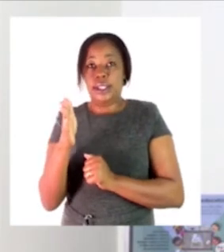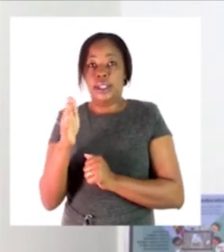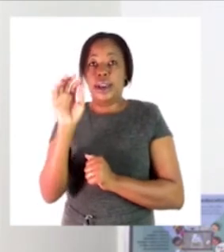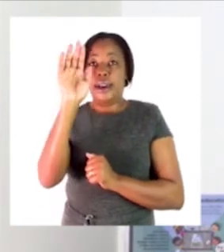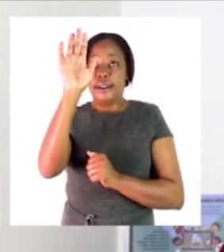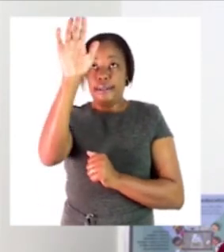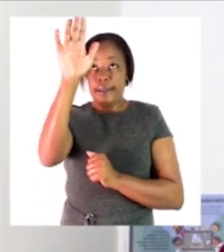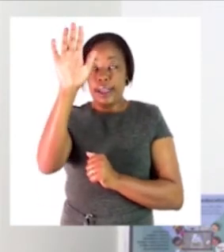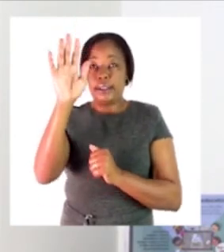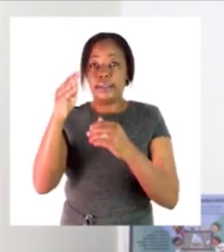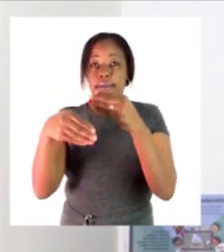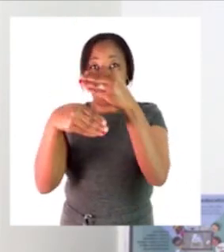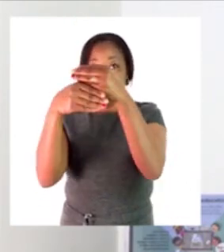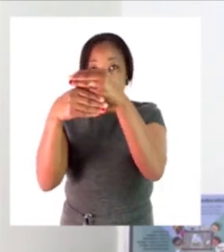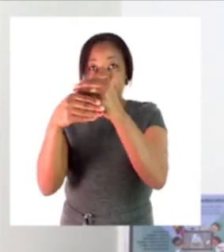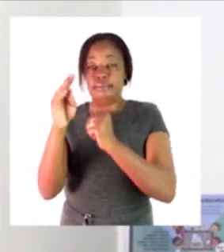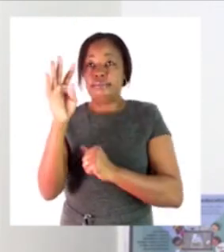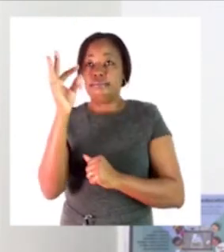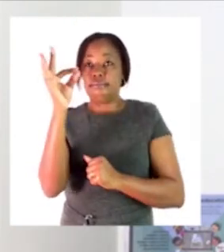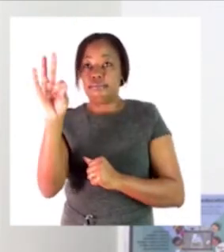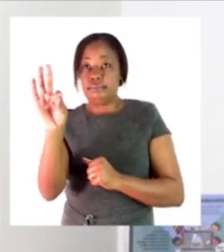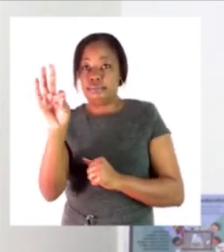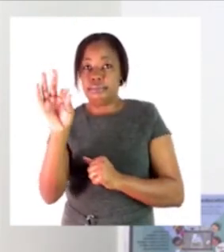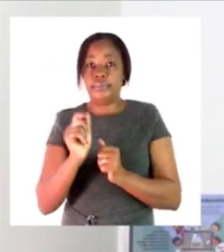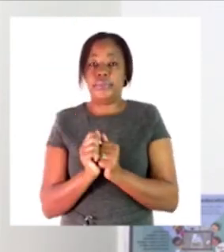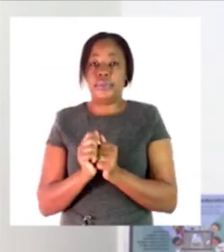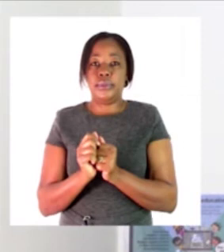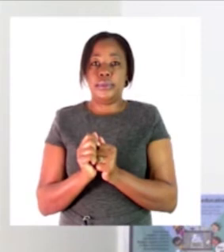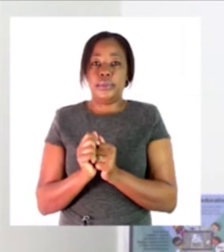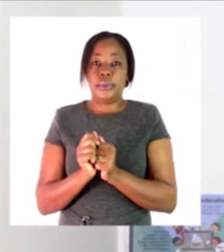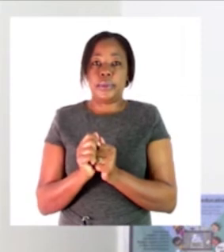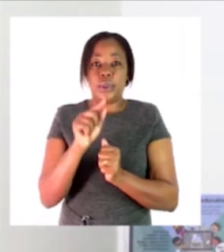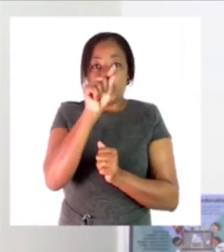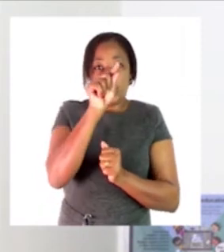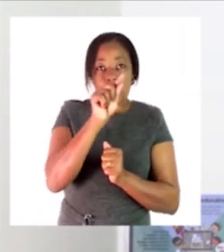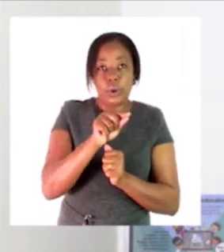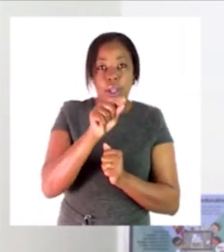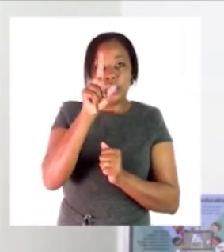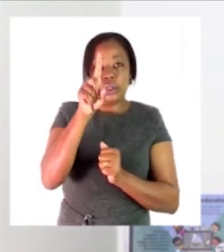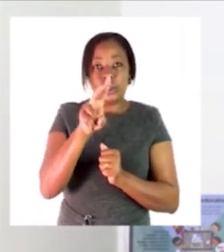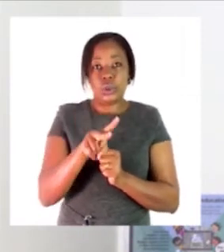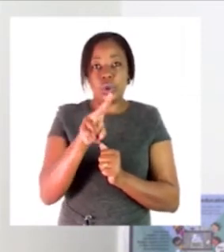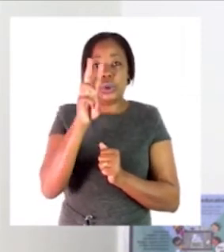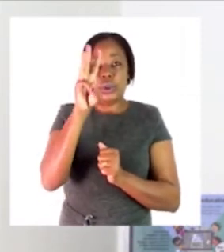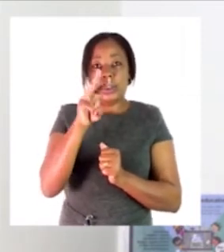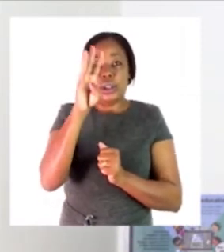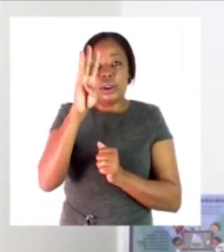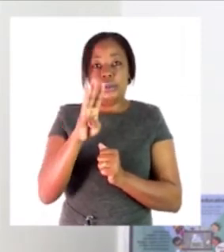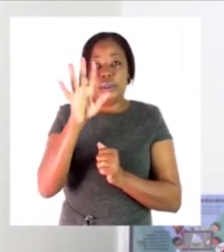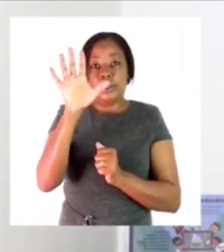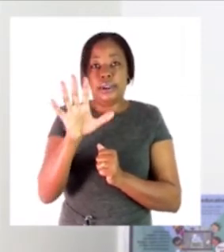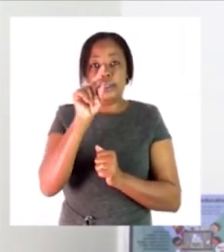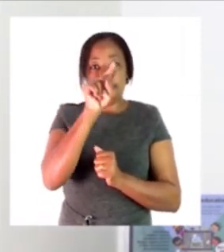so i'm going to use the sticks on the chalkboard follow with me one two three four five that's a